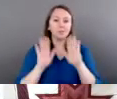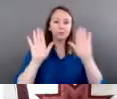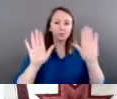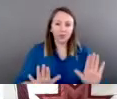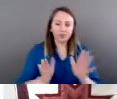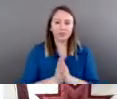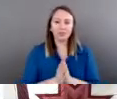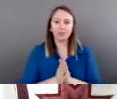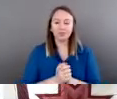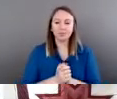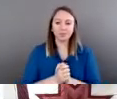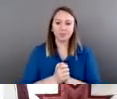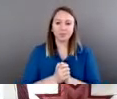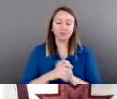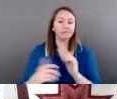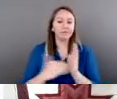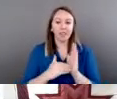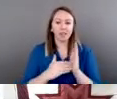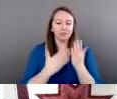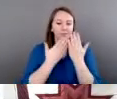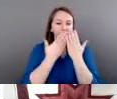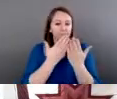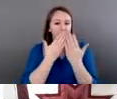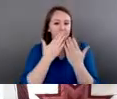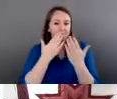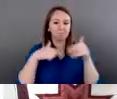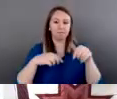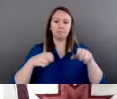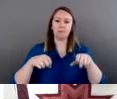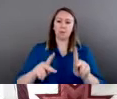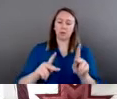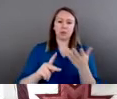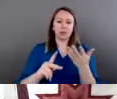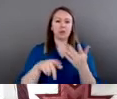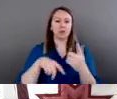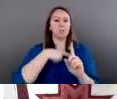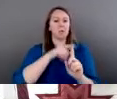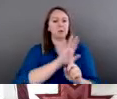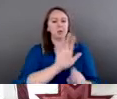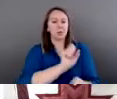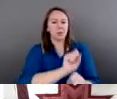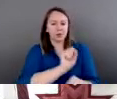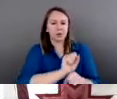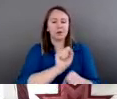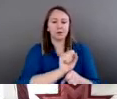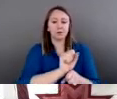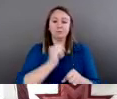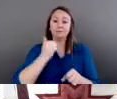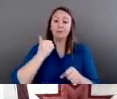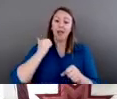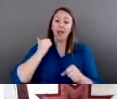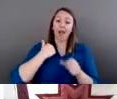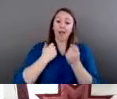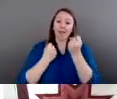First, again, just thank you for this opportunity and for the work that you all do. I was an advocate long before